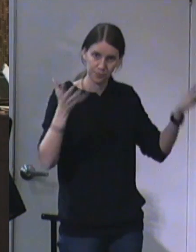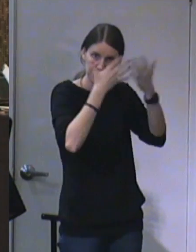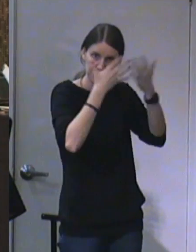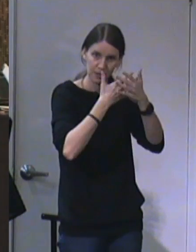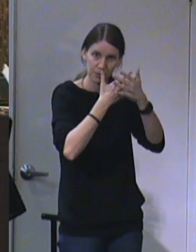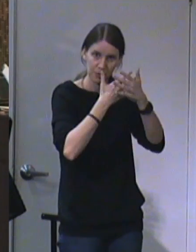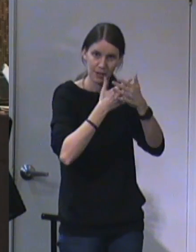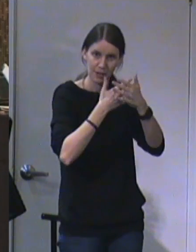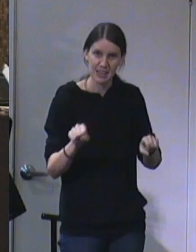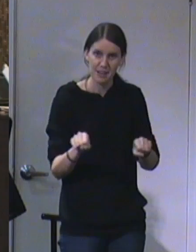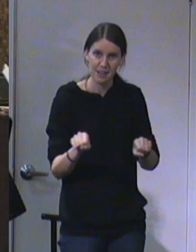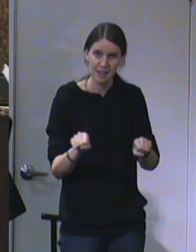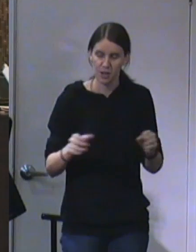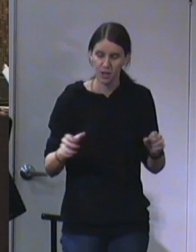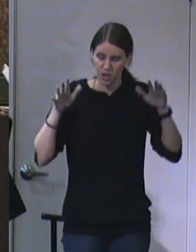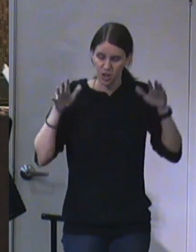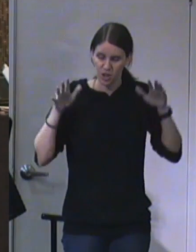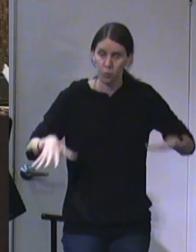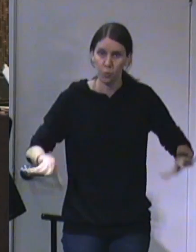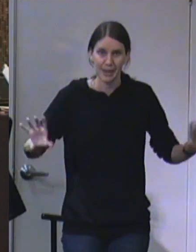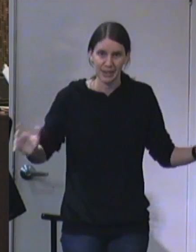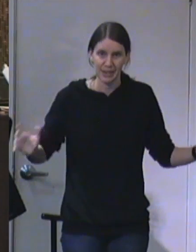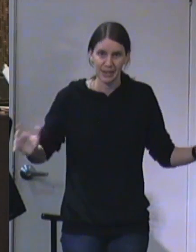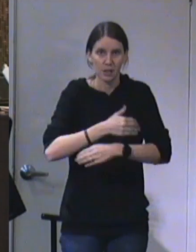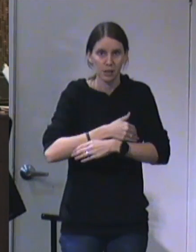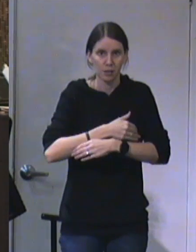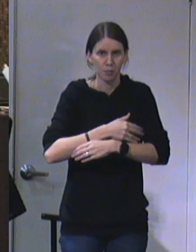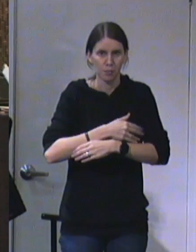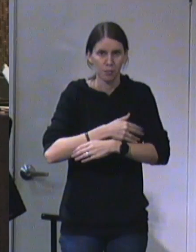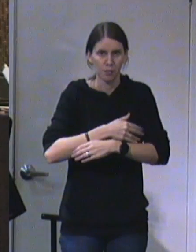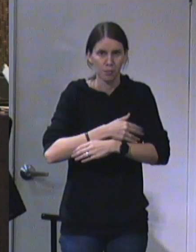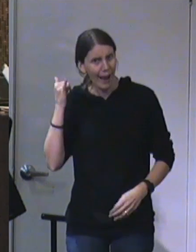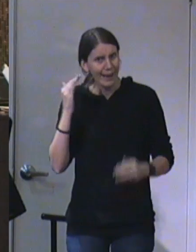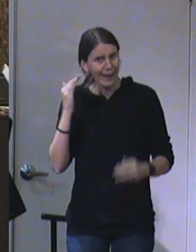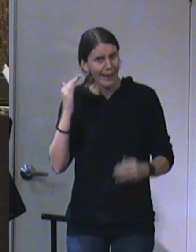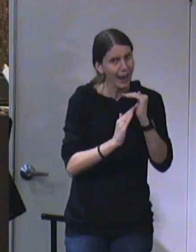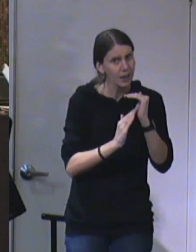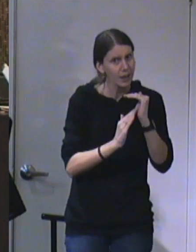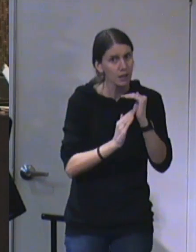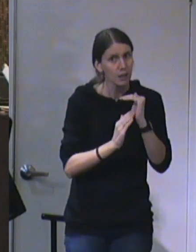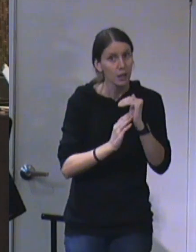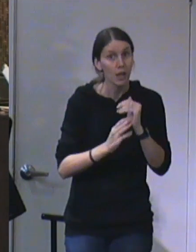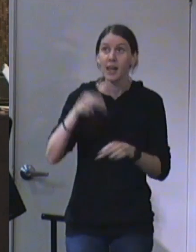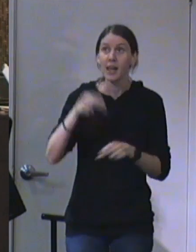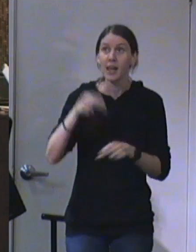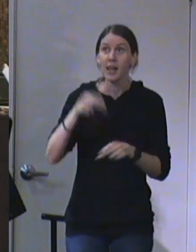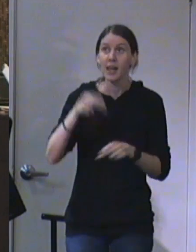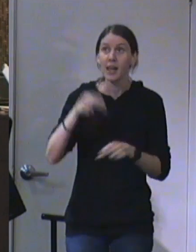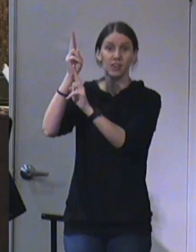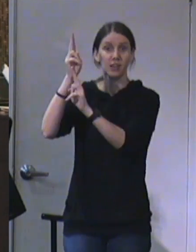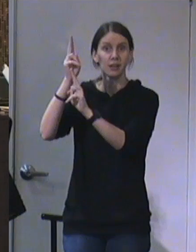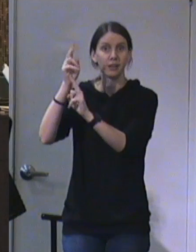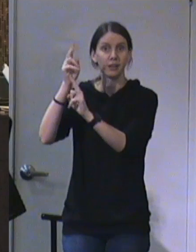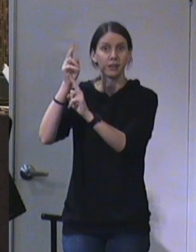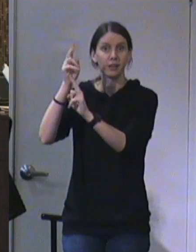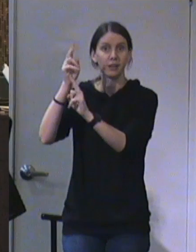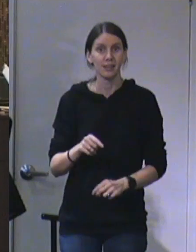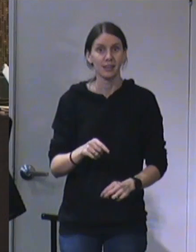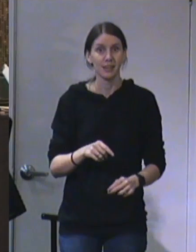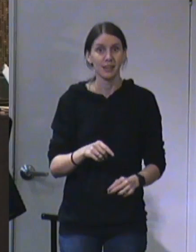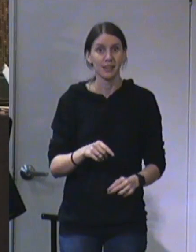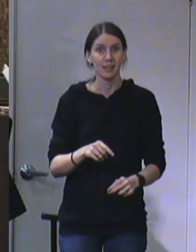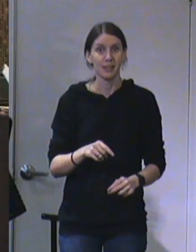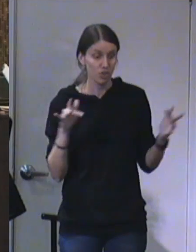feet with a pair of wings just out of deference to Him. You are the Almighty God. They are perfect.